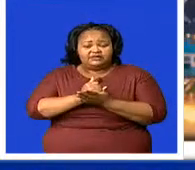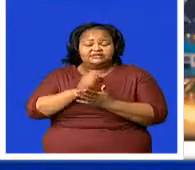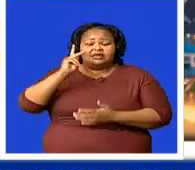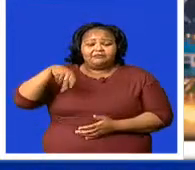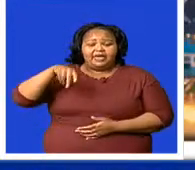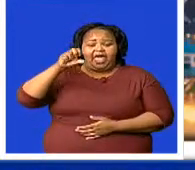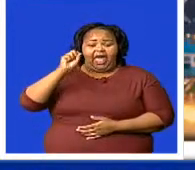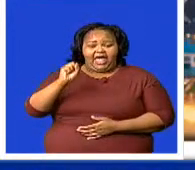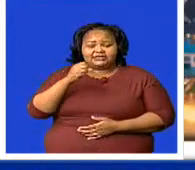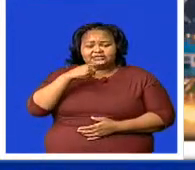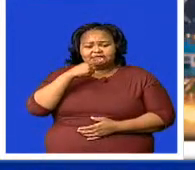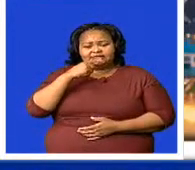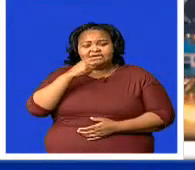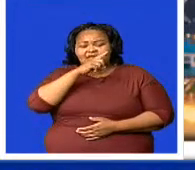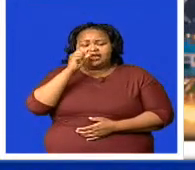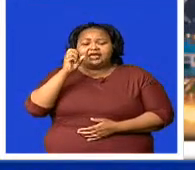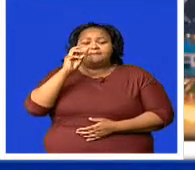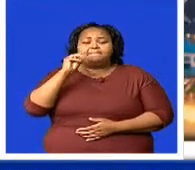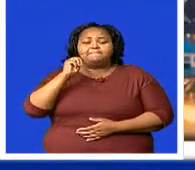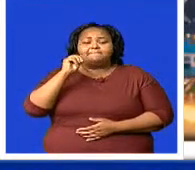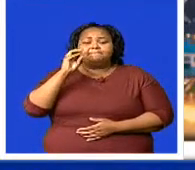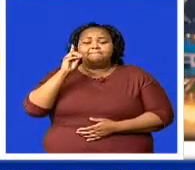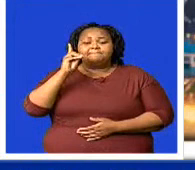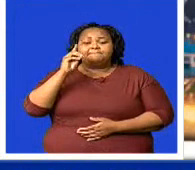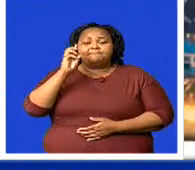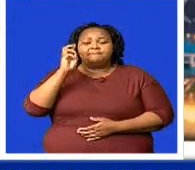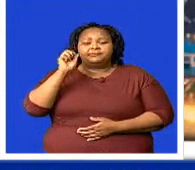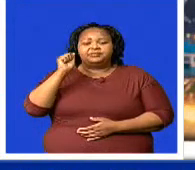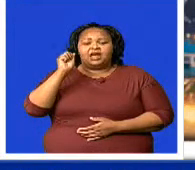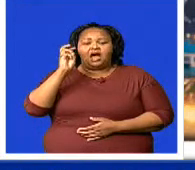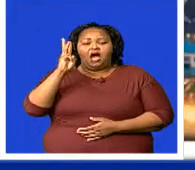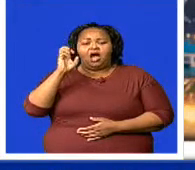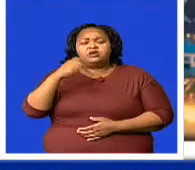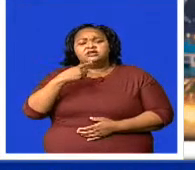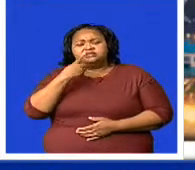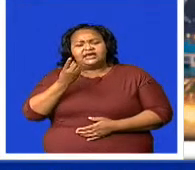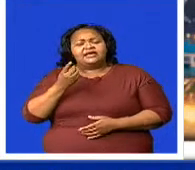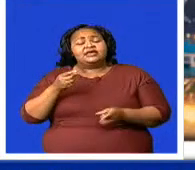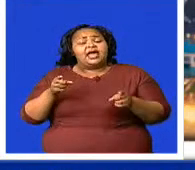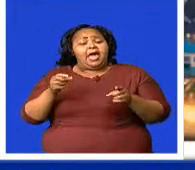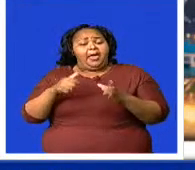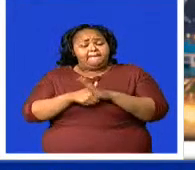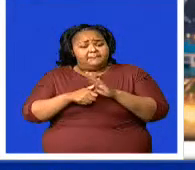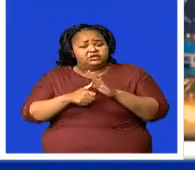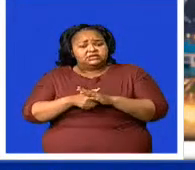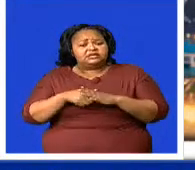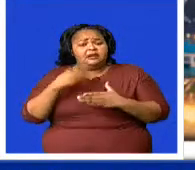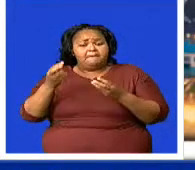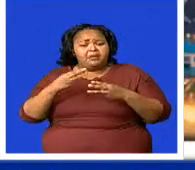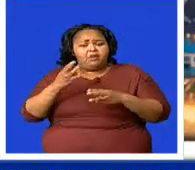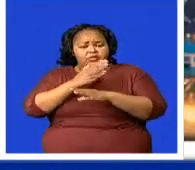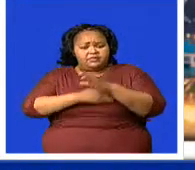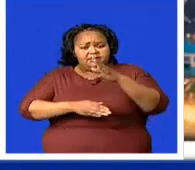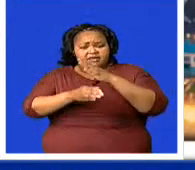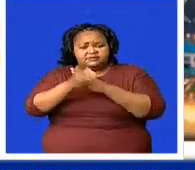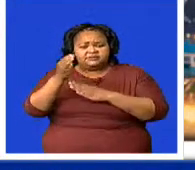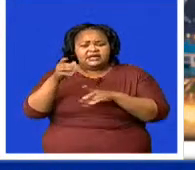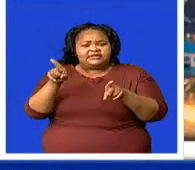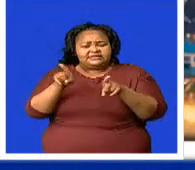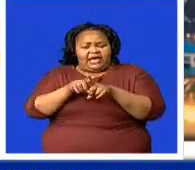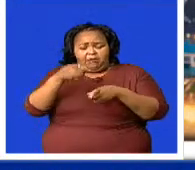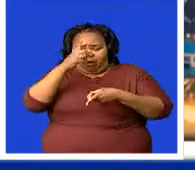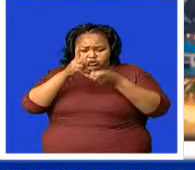for people with disabilities to get the same opportunities as everyone else as they also play a